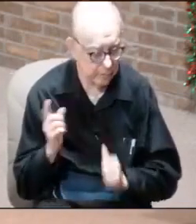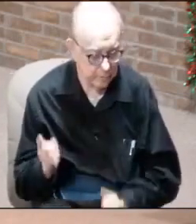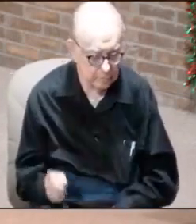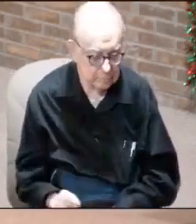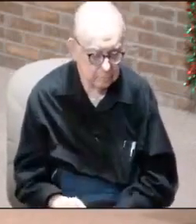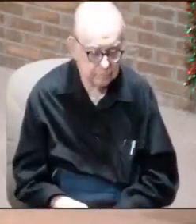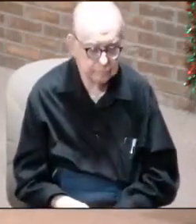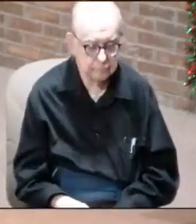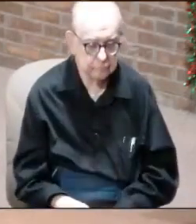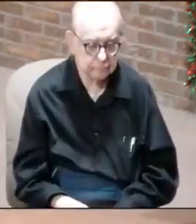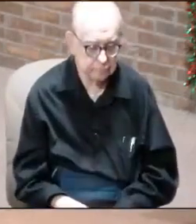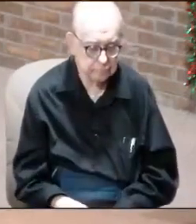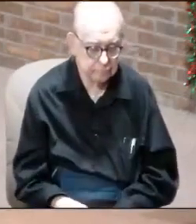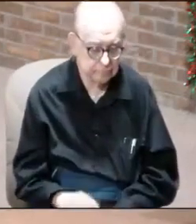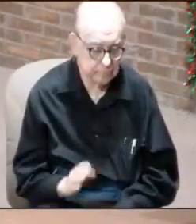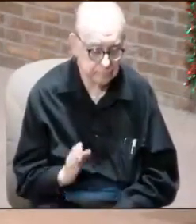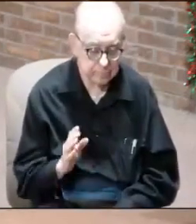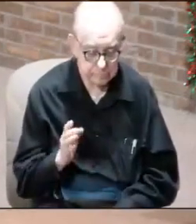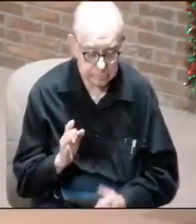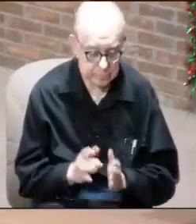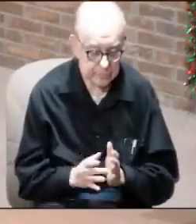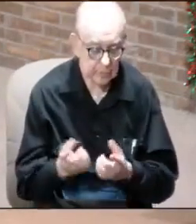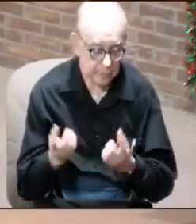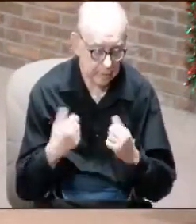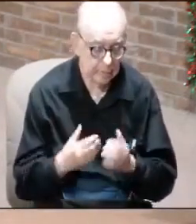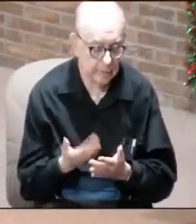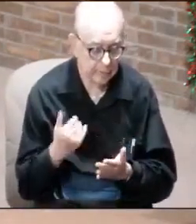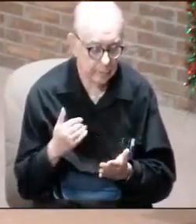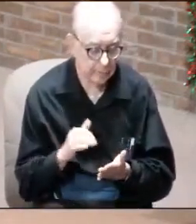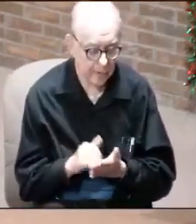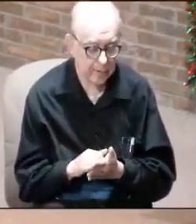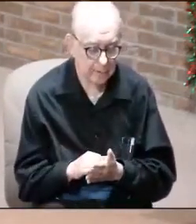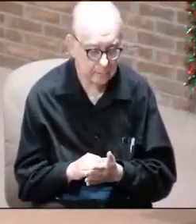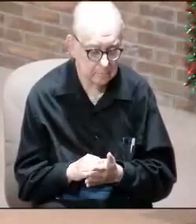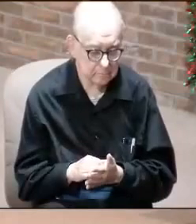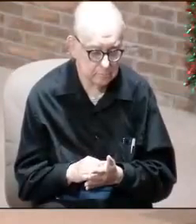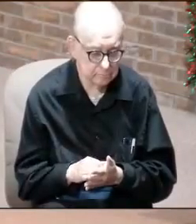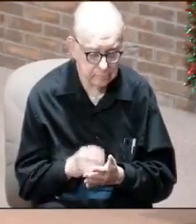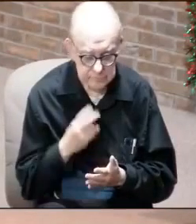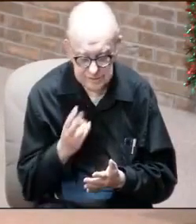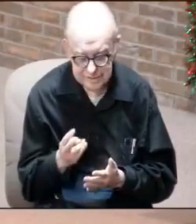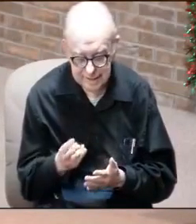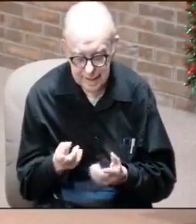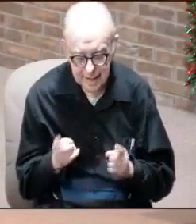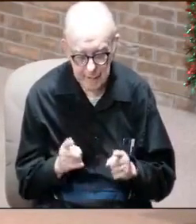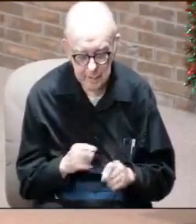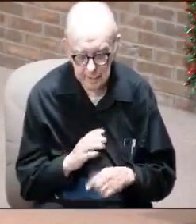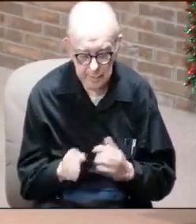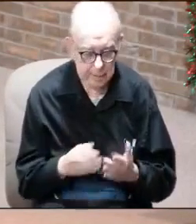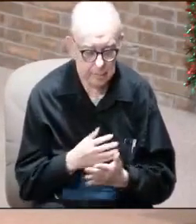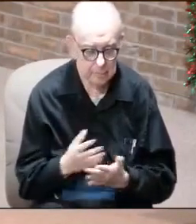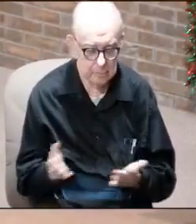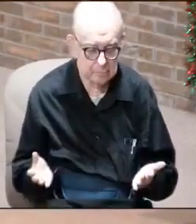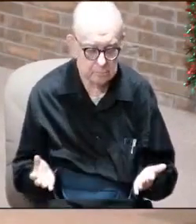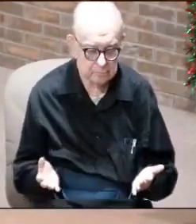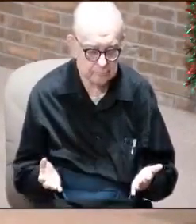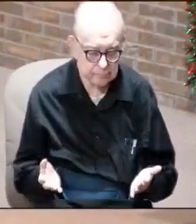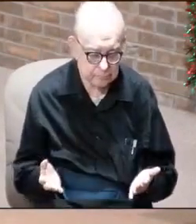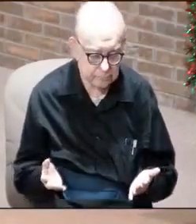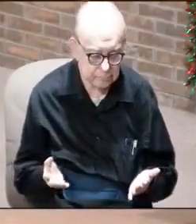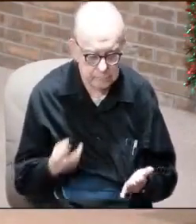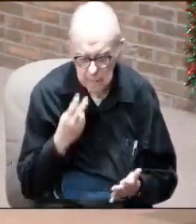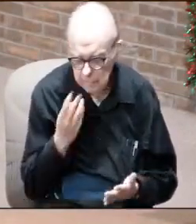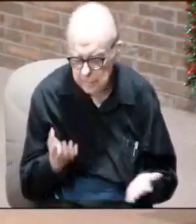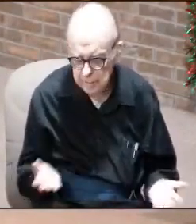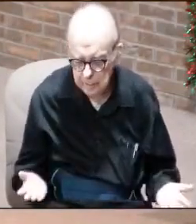Because I believe he's going to come before then. And we're seeing it unfold in all of the things. So what did we see?